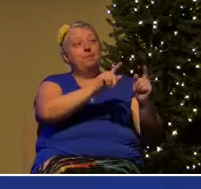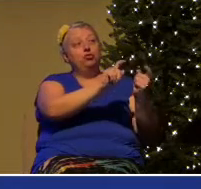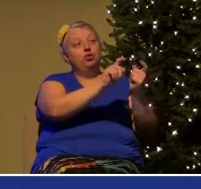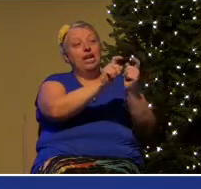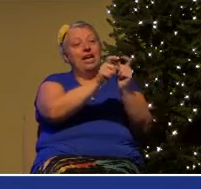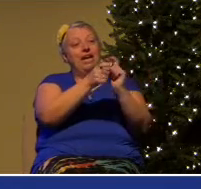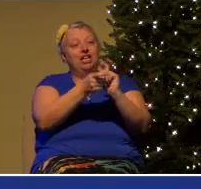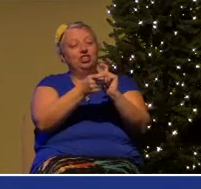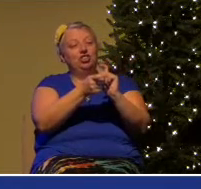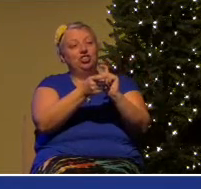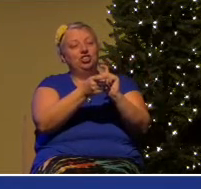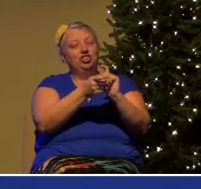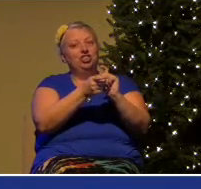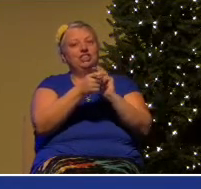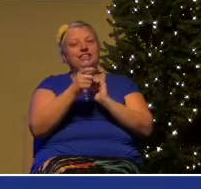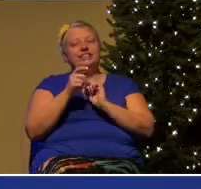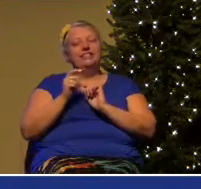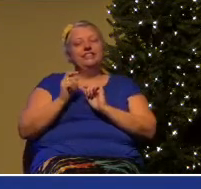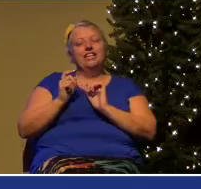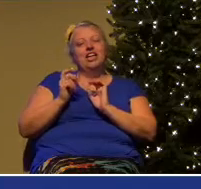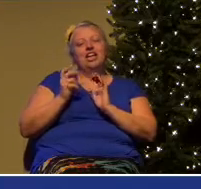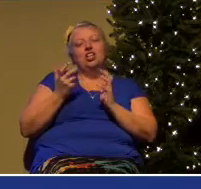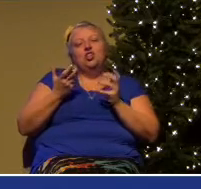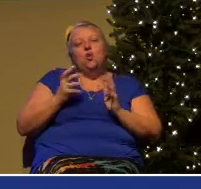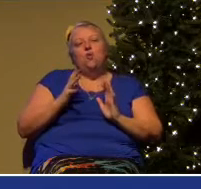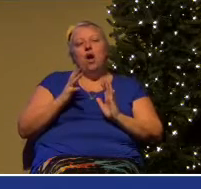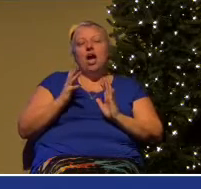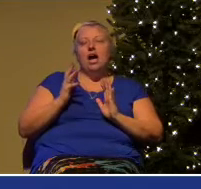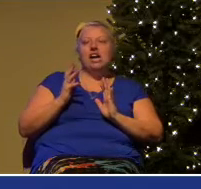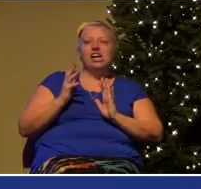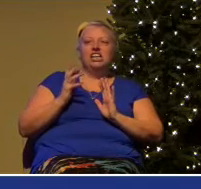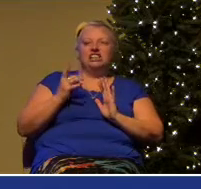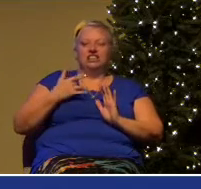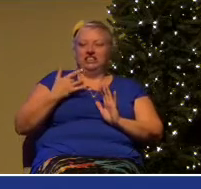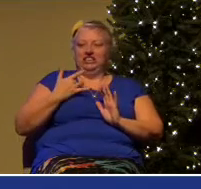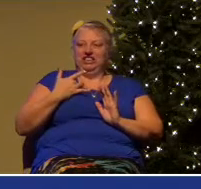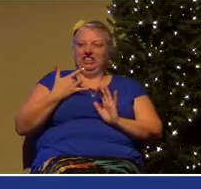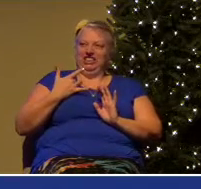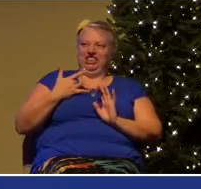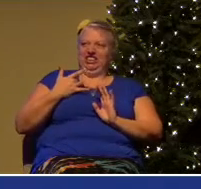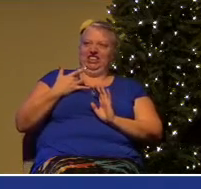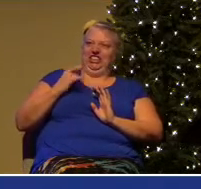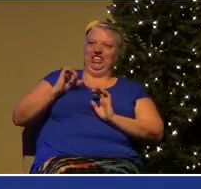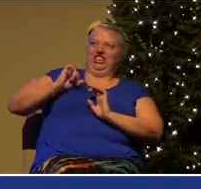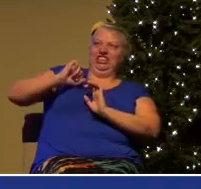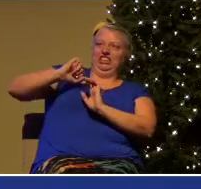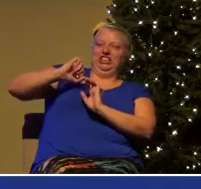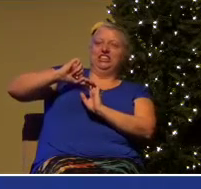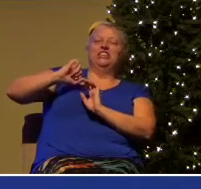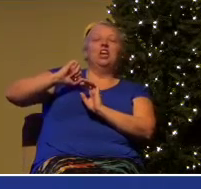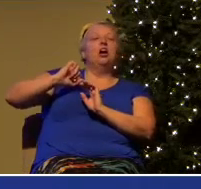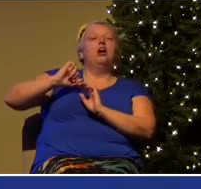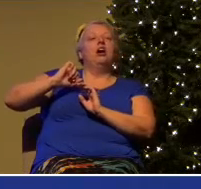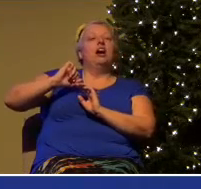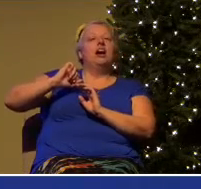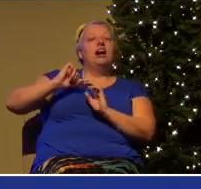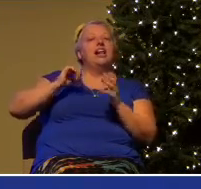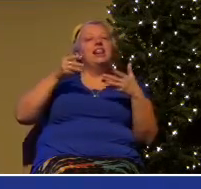let's not let prejudices get in the way of turning our lives over to a higher power.